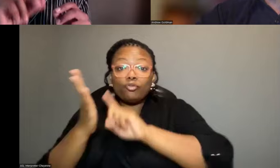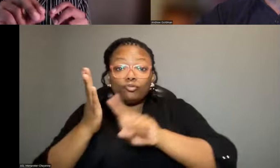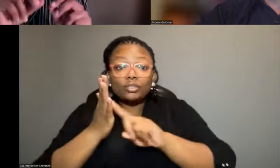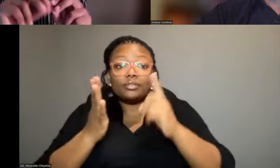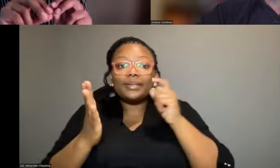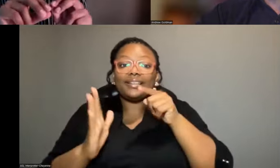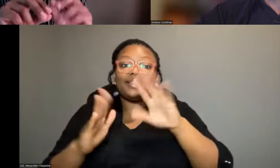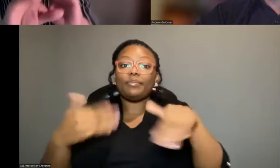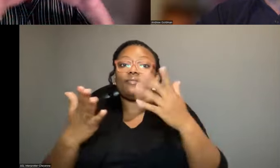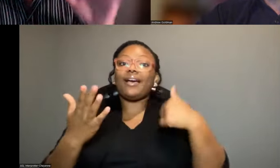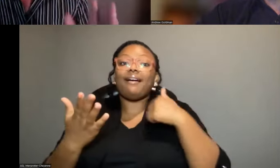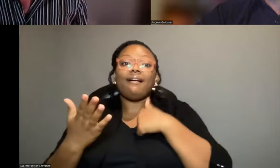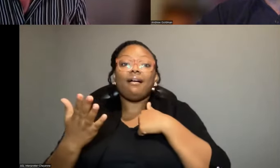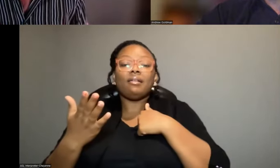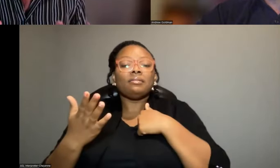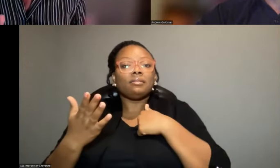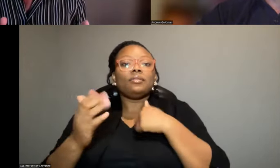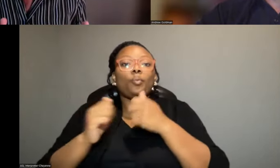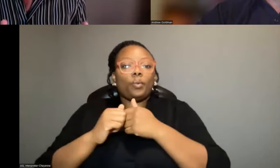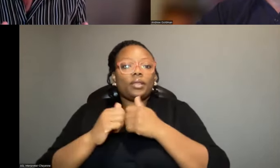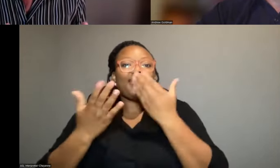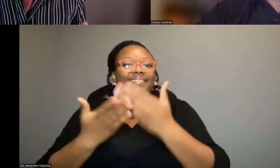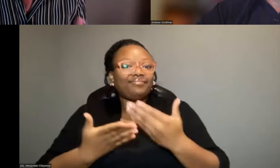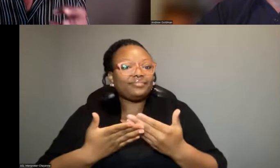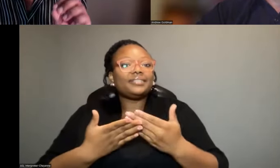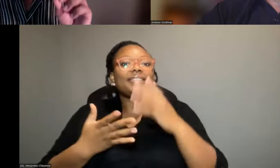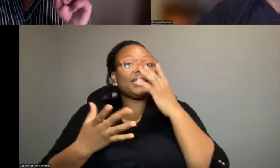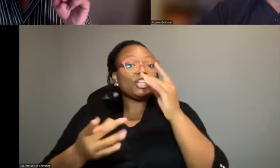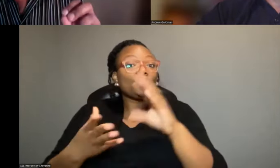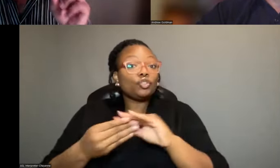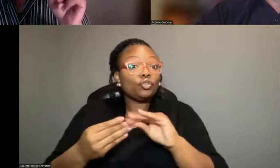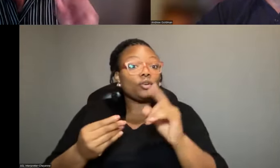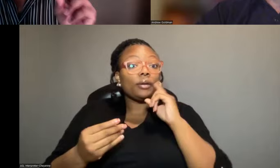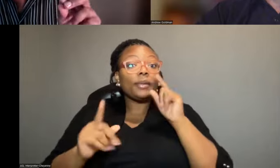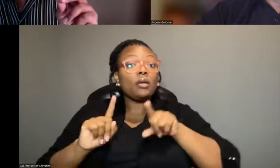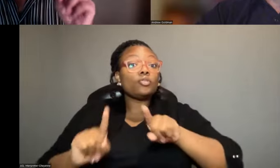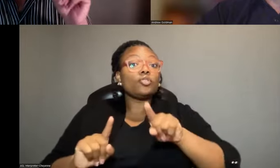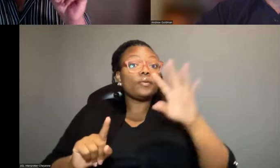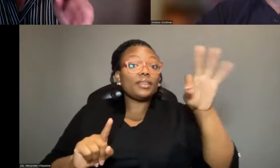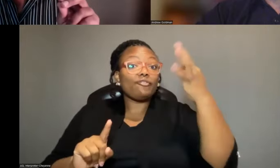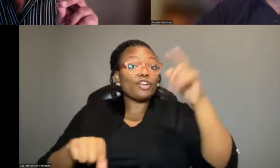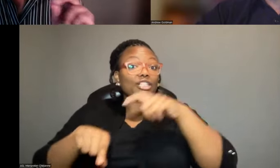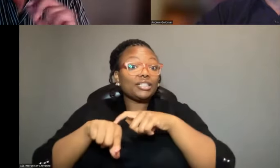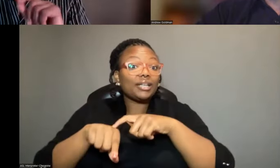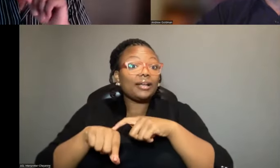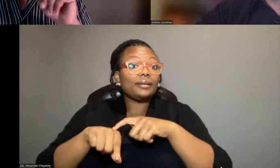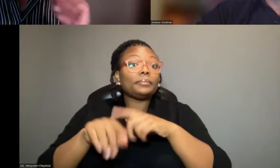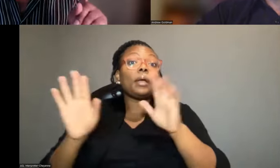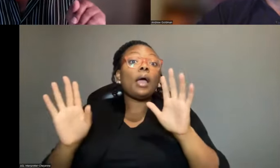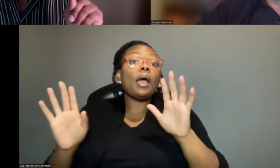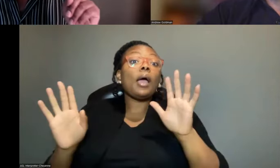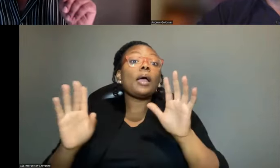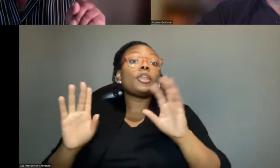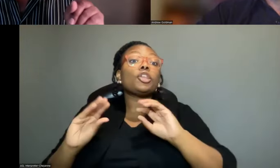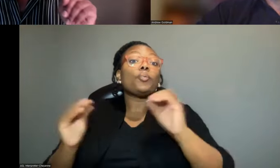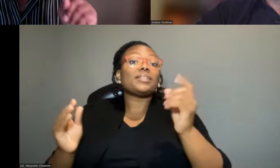they will give us an indication. There's a sort of interesting story here because during the French period, apparently there isn't a